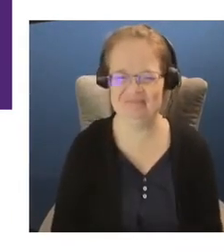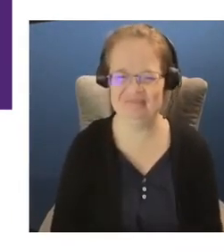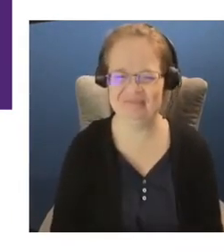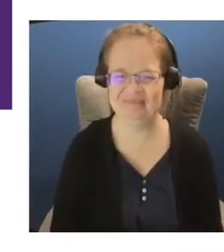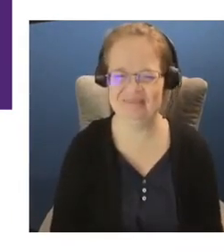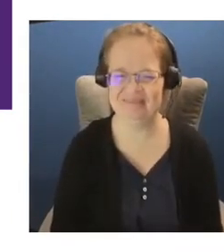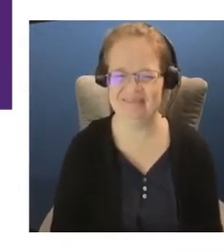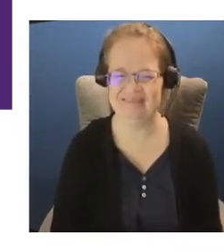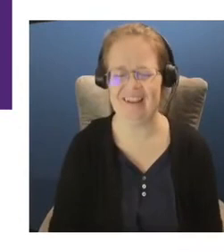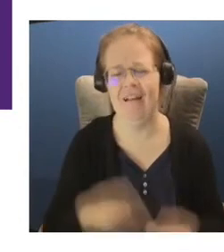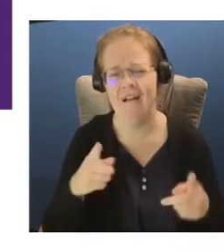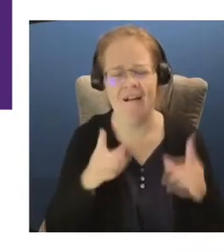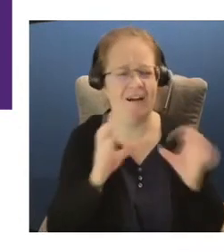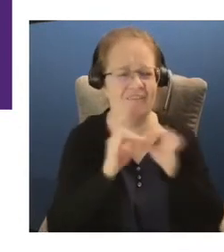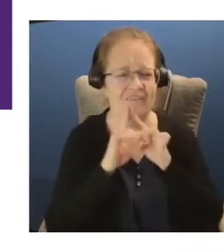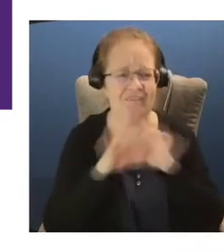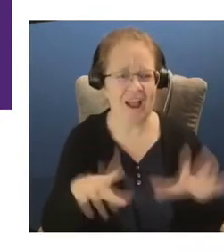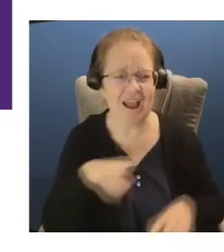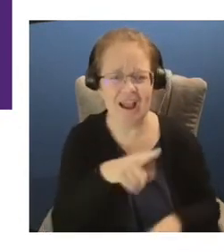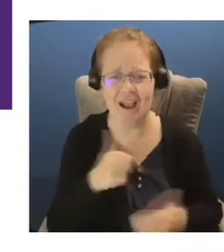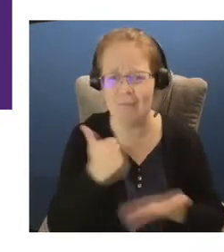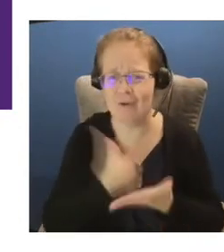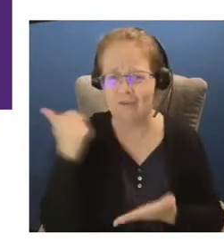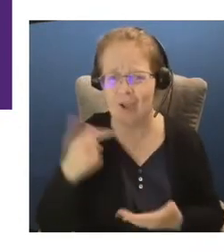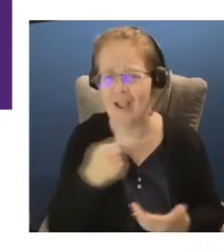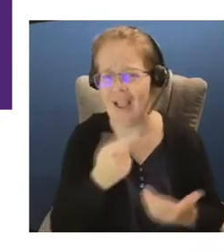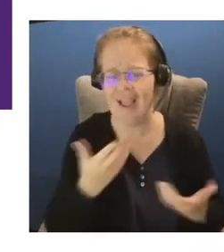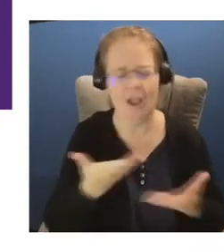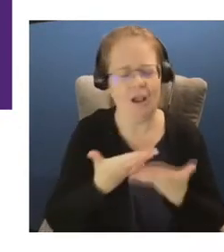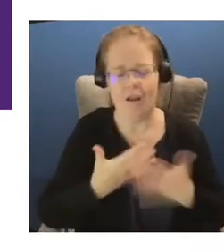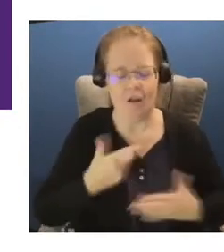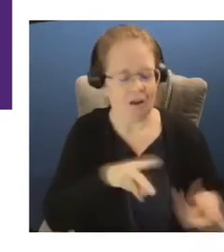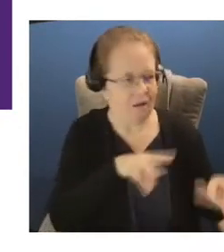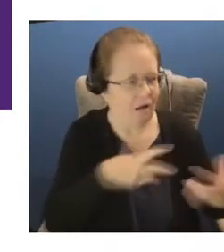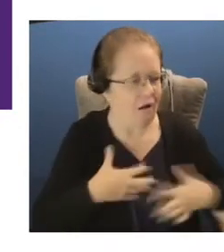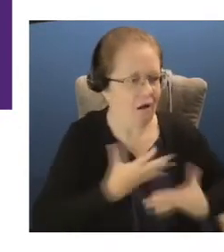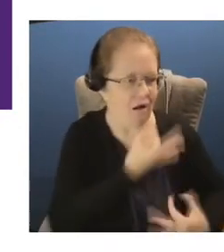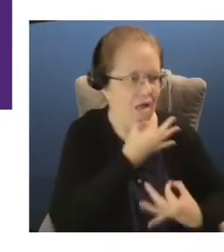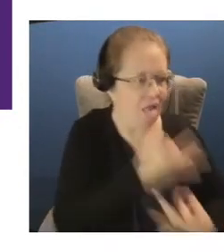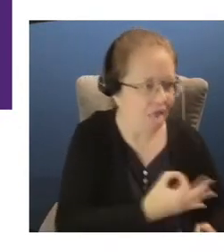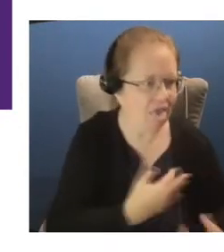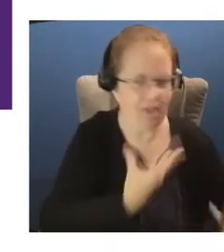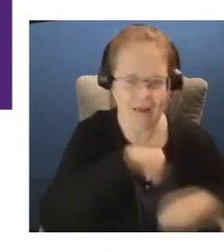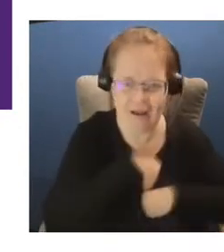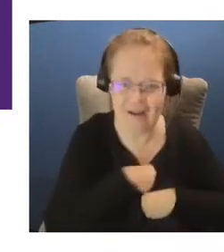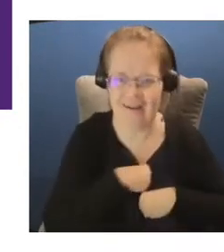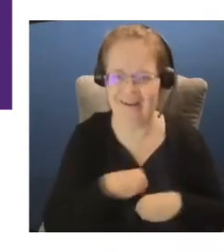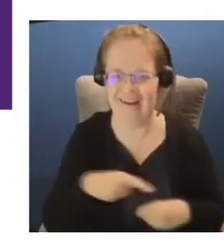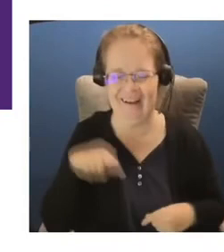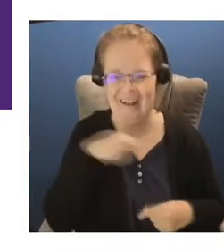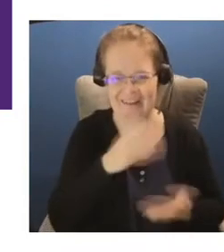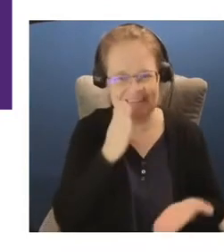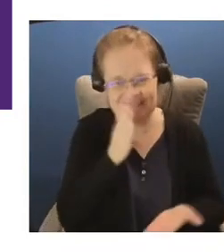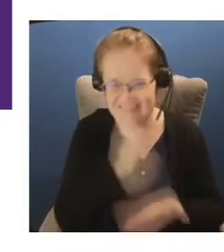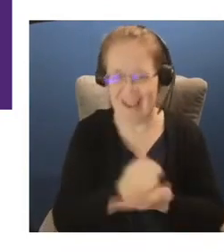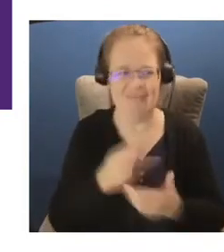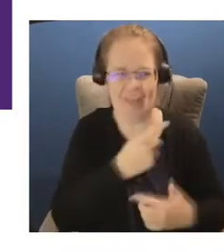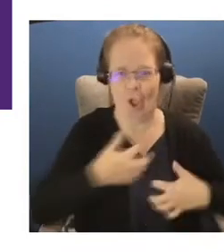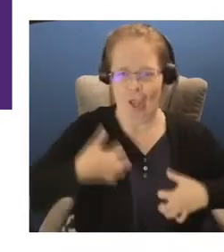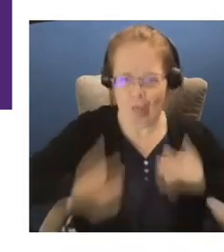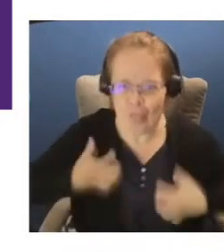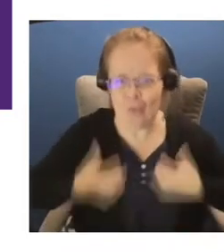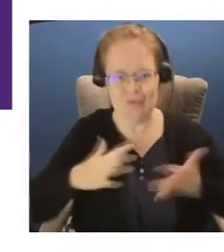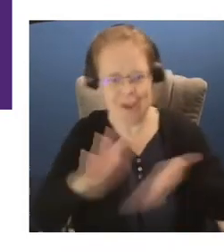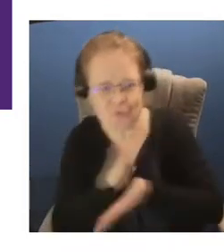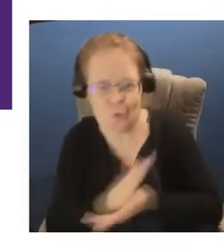Well, was great, wasn't it? Yeah, such an inspiration and Rama fully on board with all of that enthusiasm and joy and